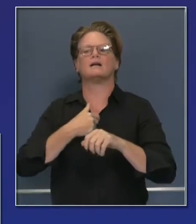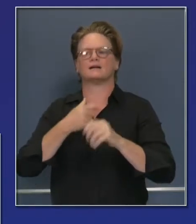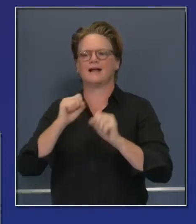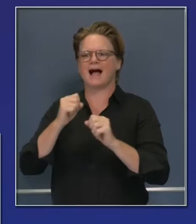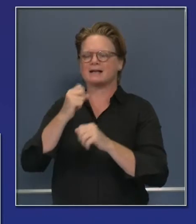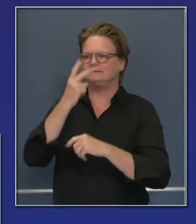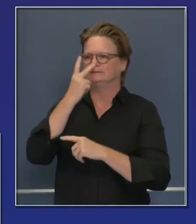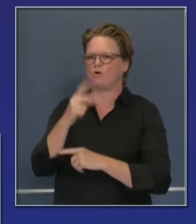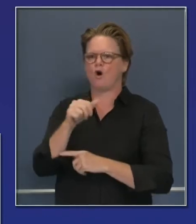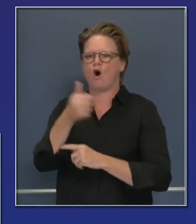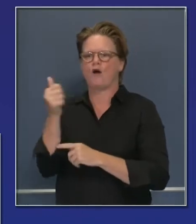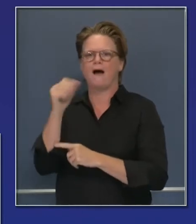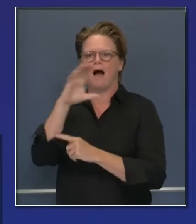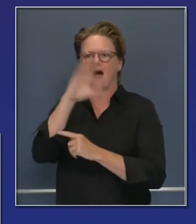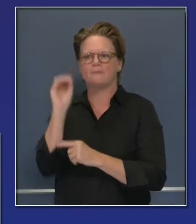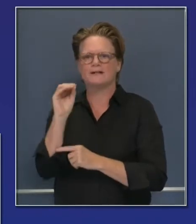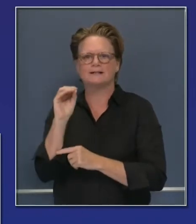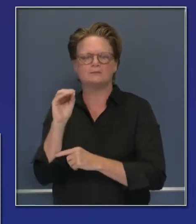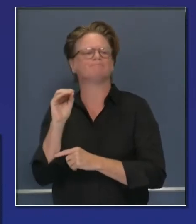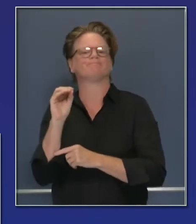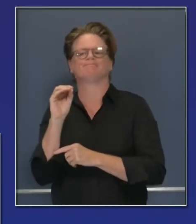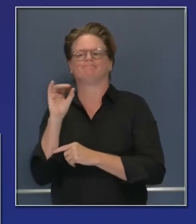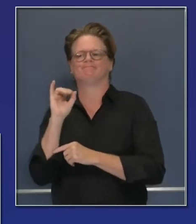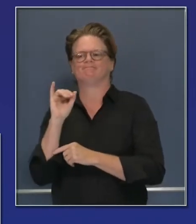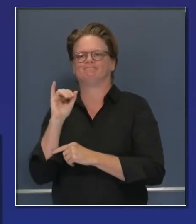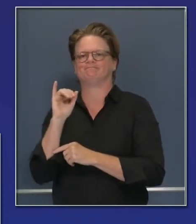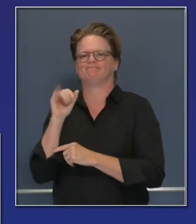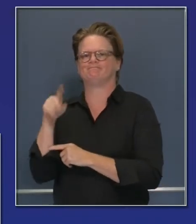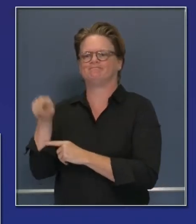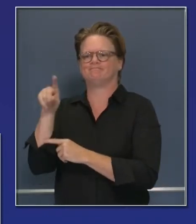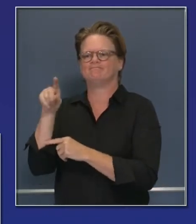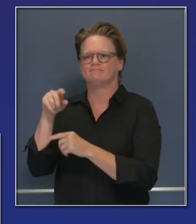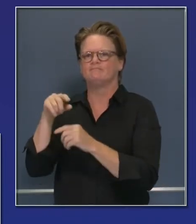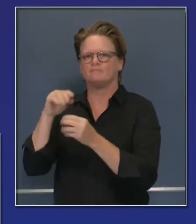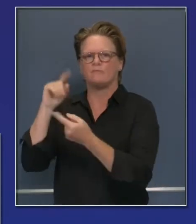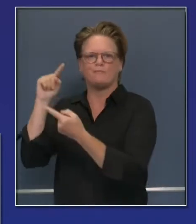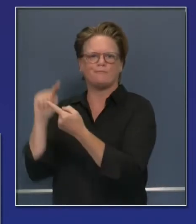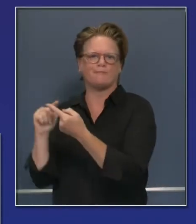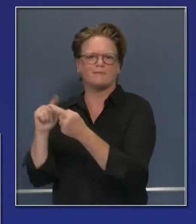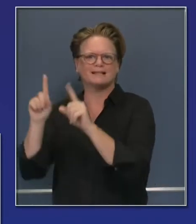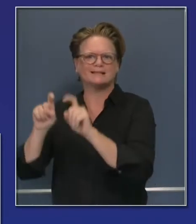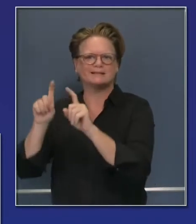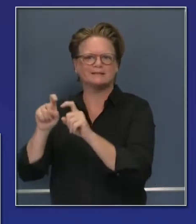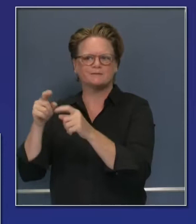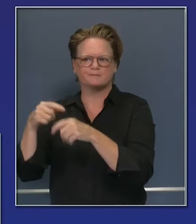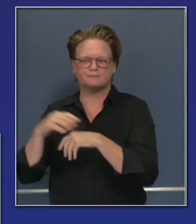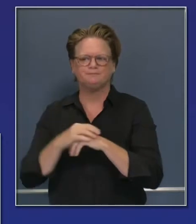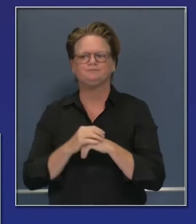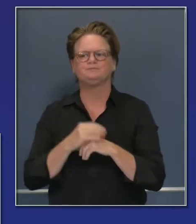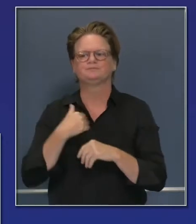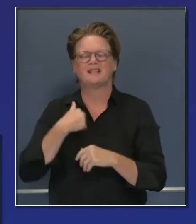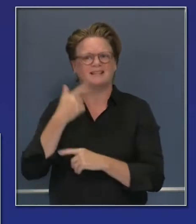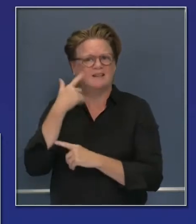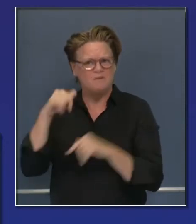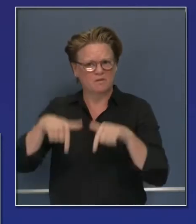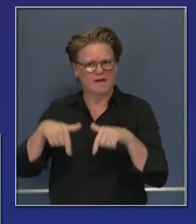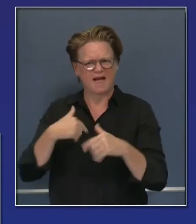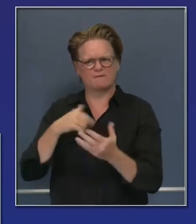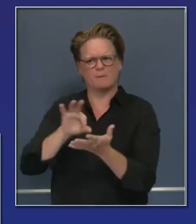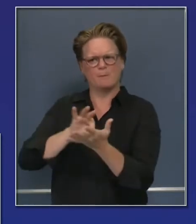for employers, for plans, for our Medicaid system, Medi-Cal here in the state of California, and, of course, Medicare